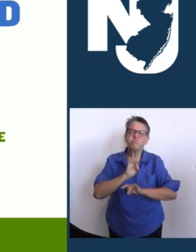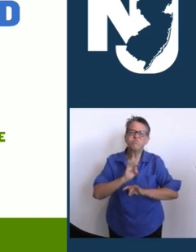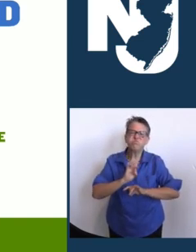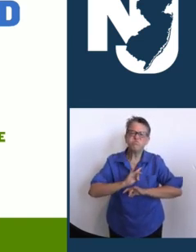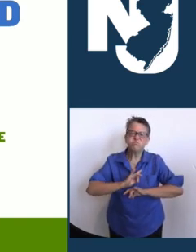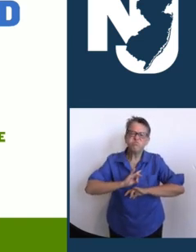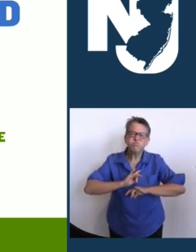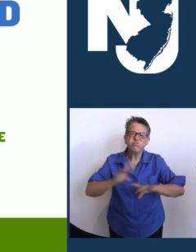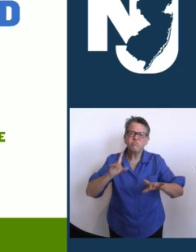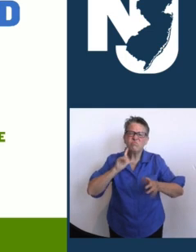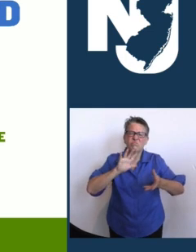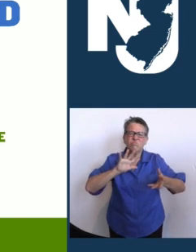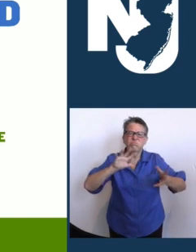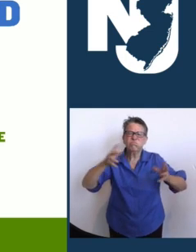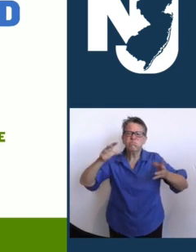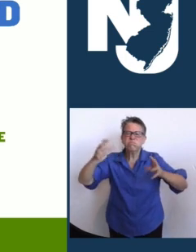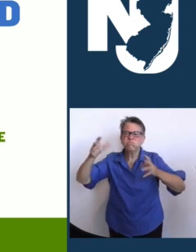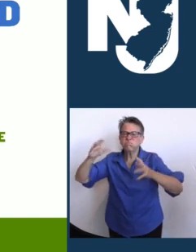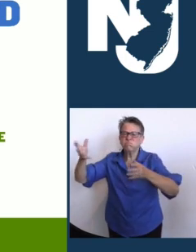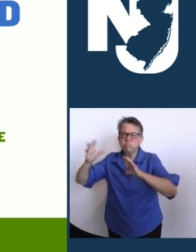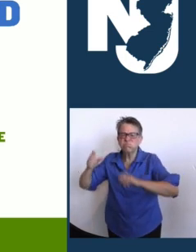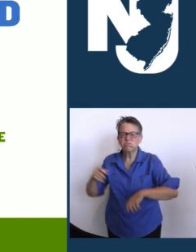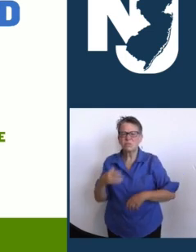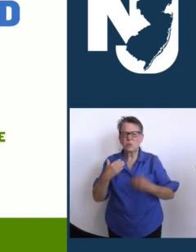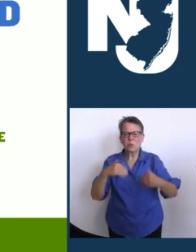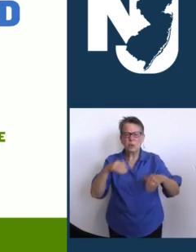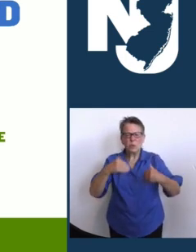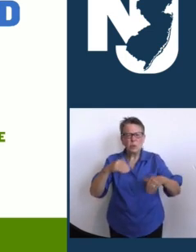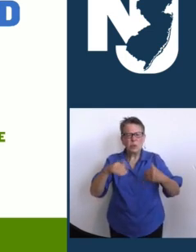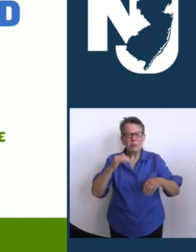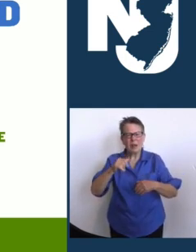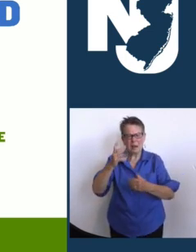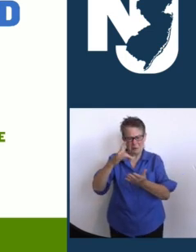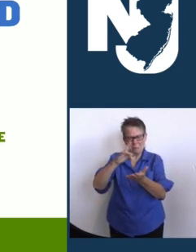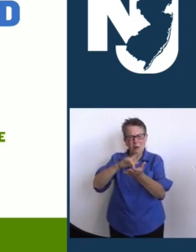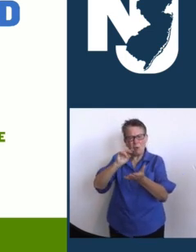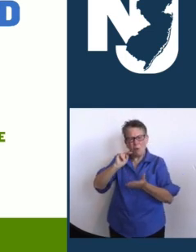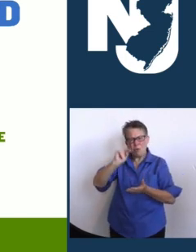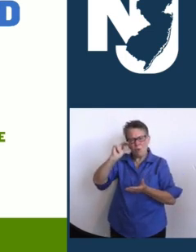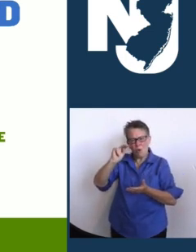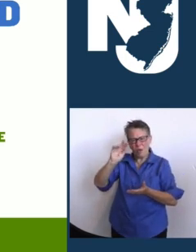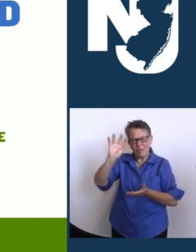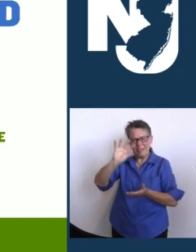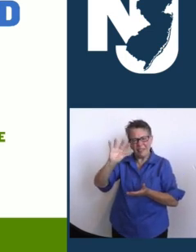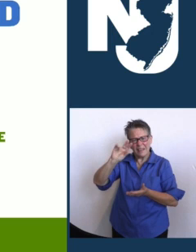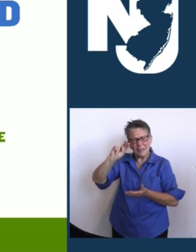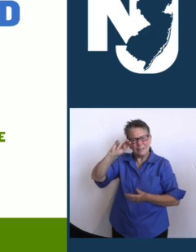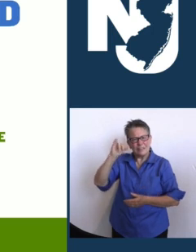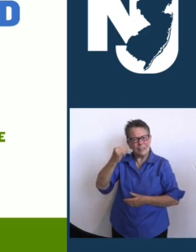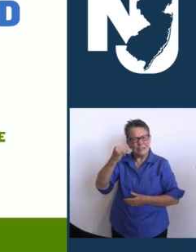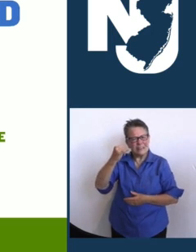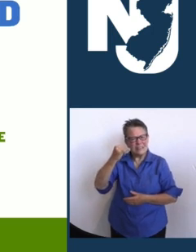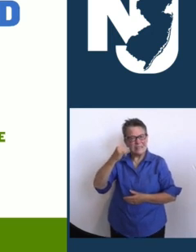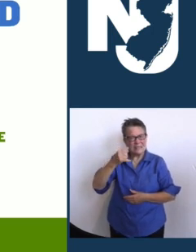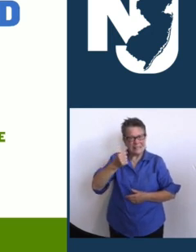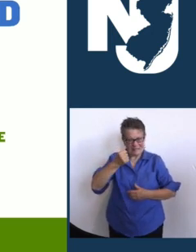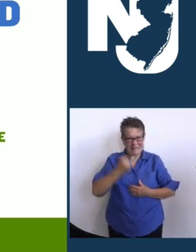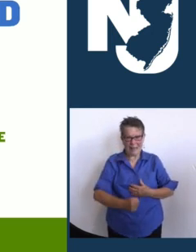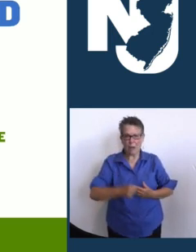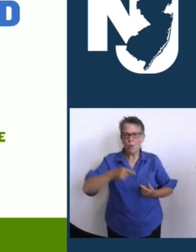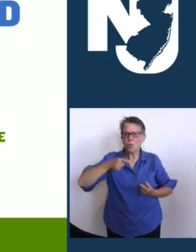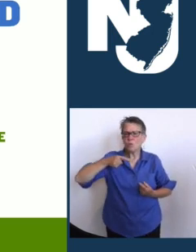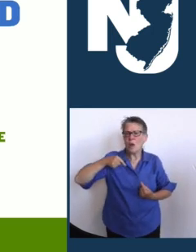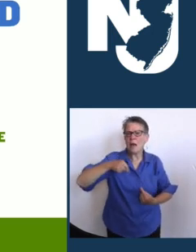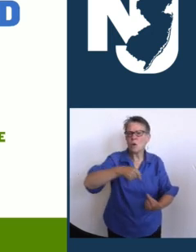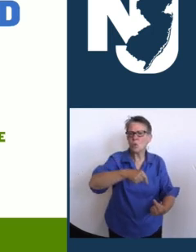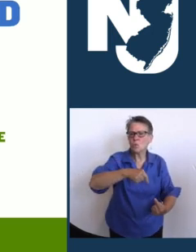especially in the central and north. And of course, we had the tornadoes in the south. I am ever grateful to President Biden and his team, to